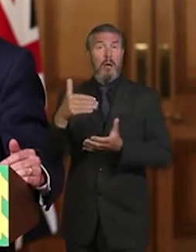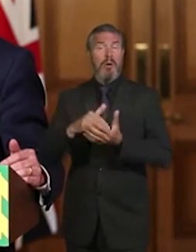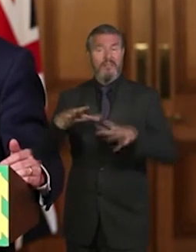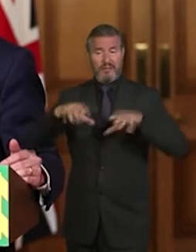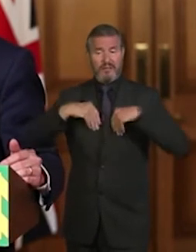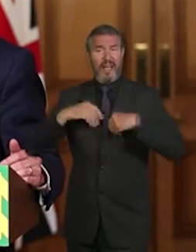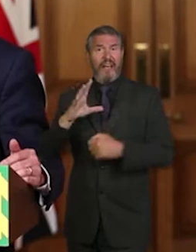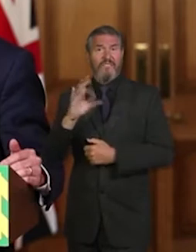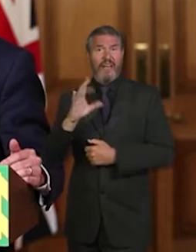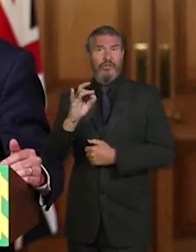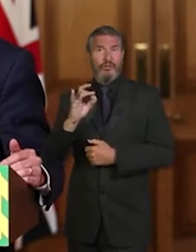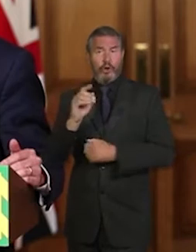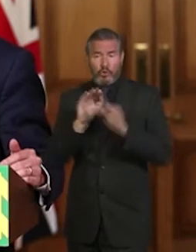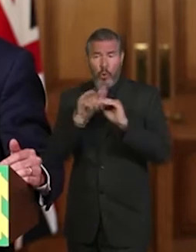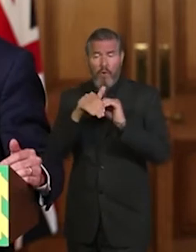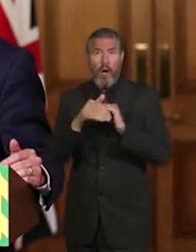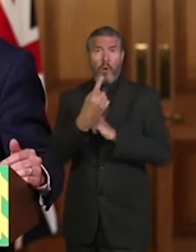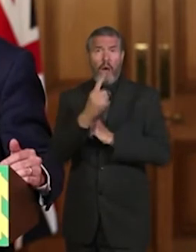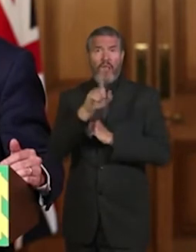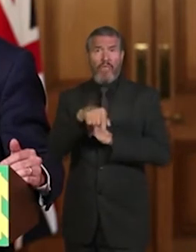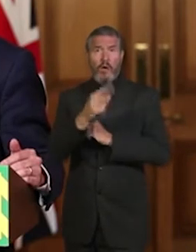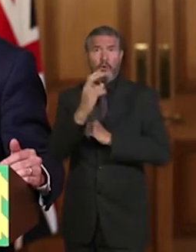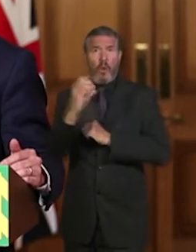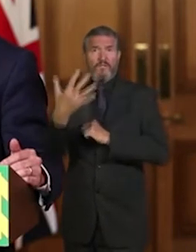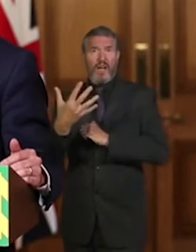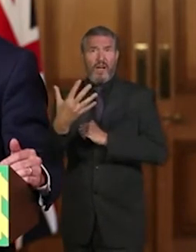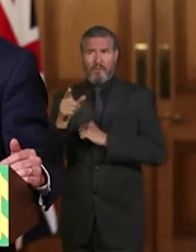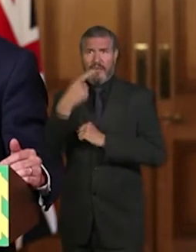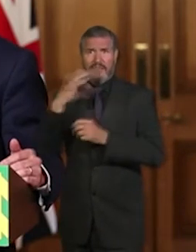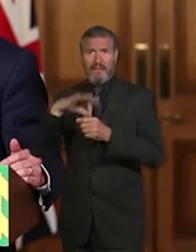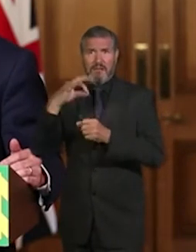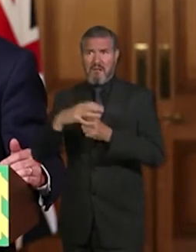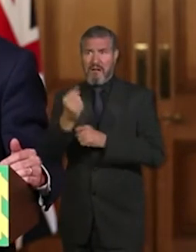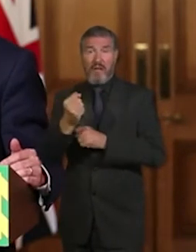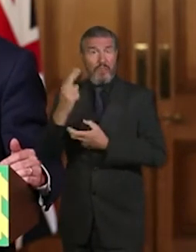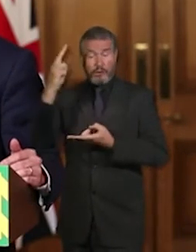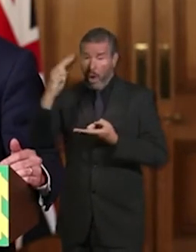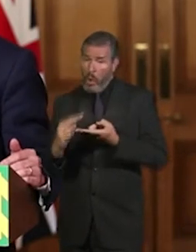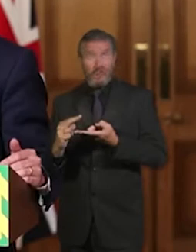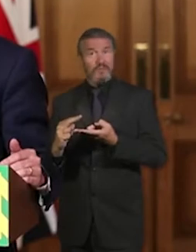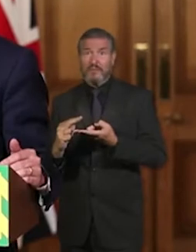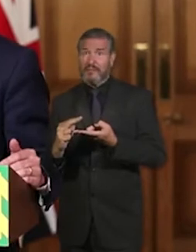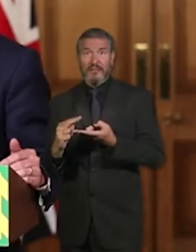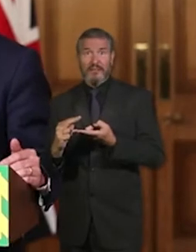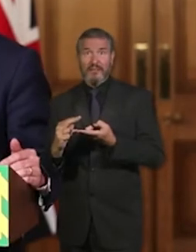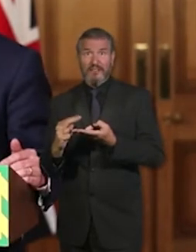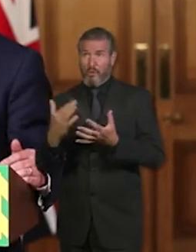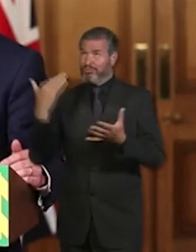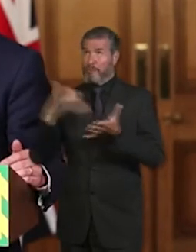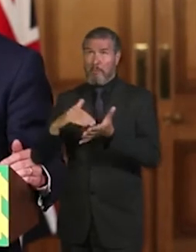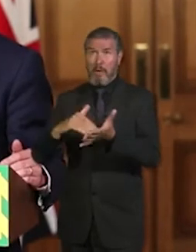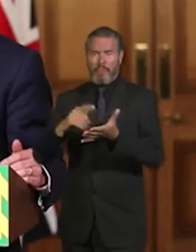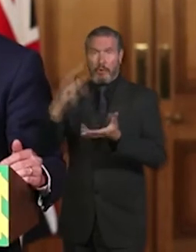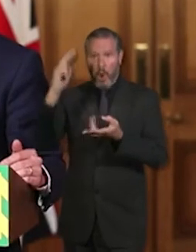Recorded by positive tests, which is the lowest that we've seen for several months now. In care homes,